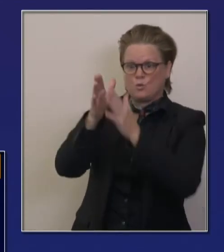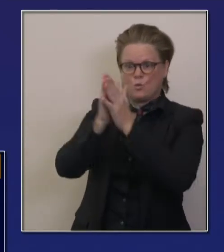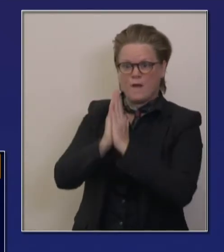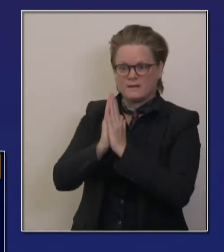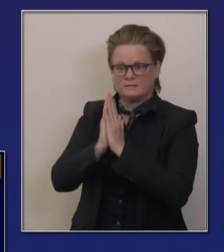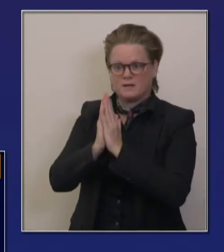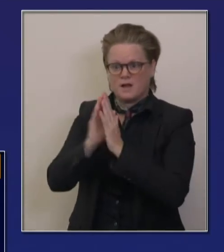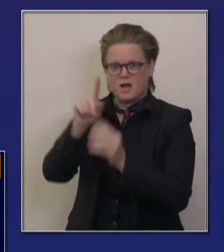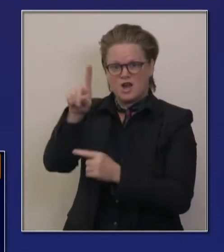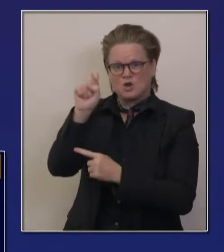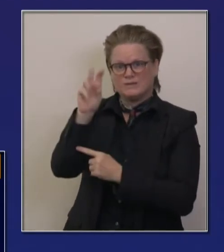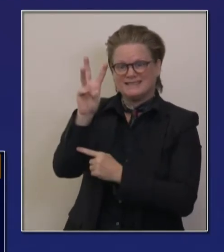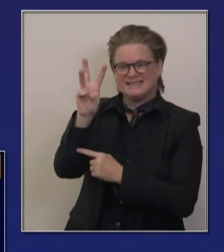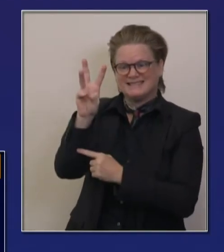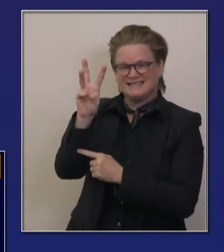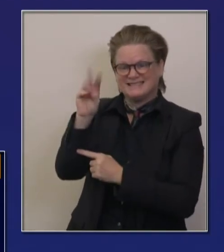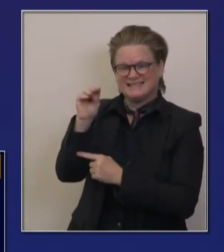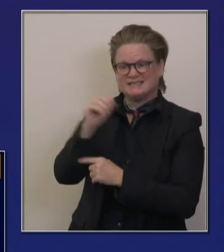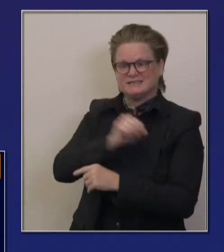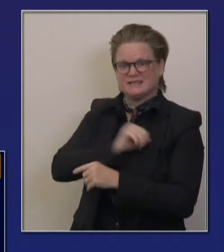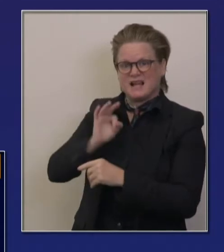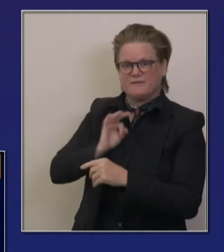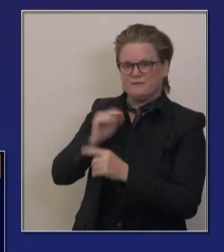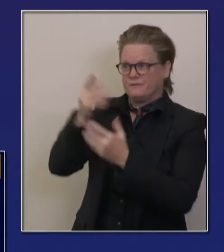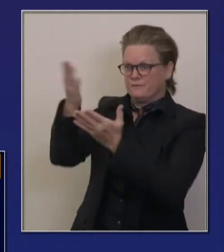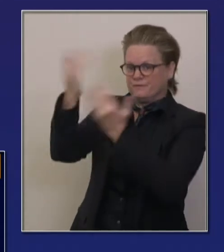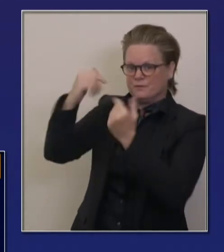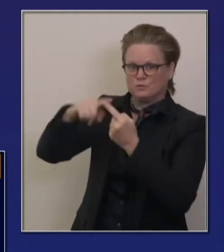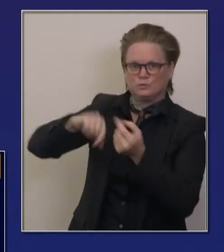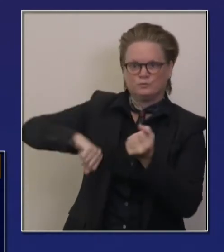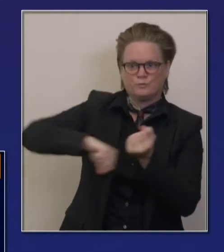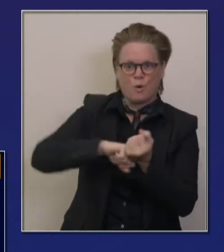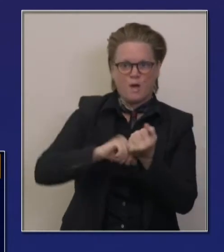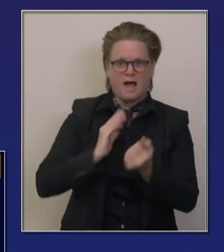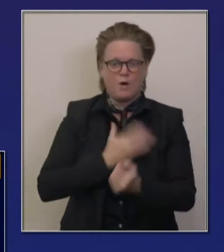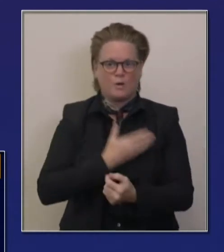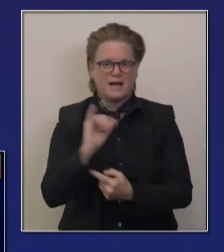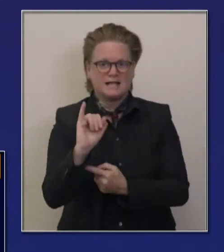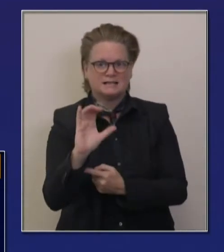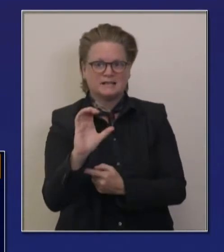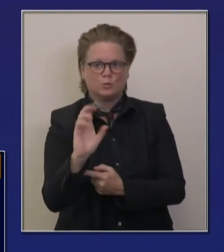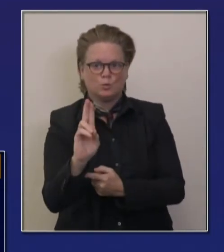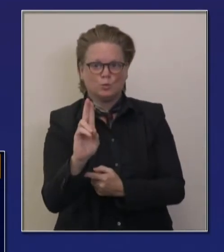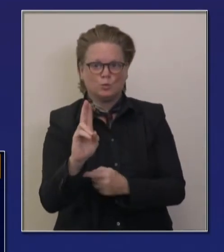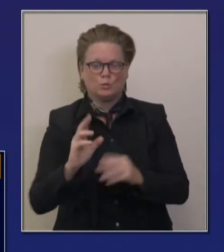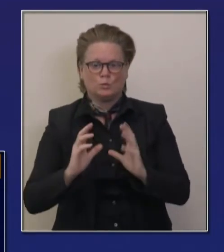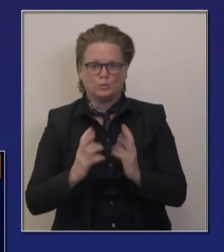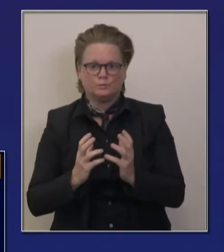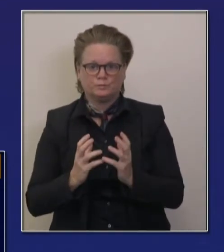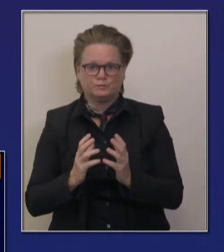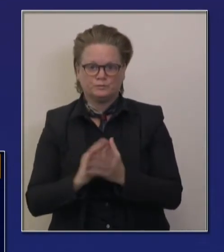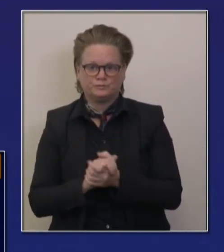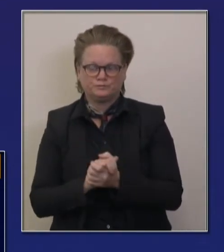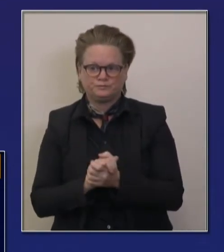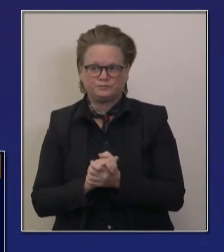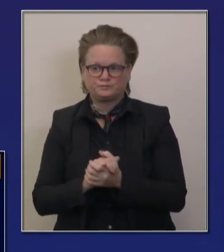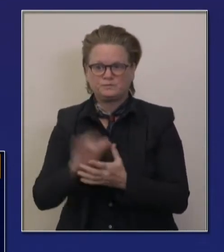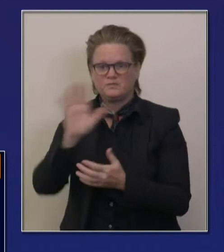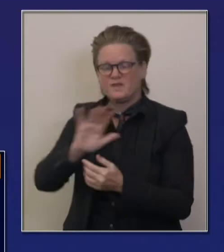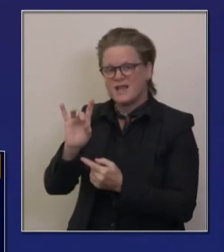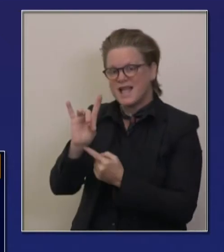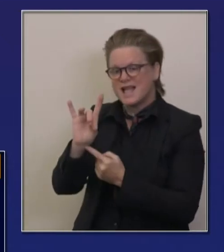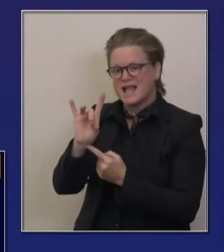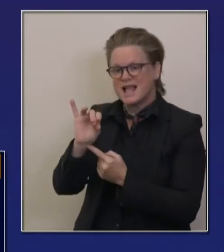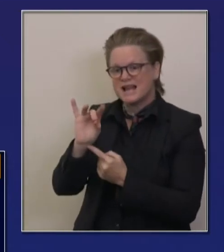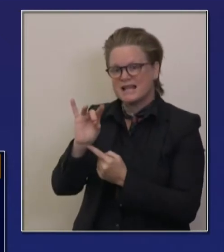ICUs at the moment, though again, more broadly, always preparing for beds. However, one defines them, within